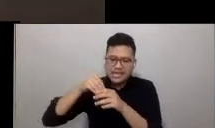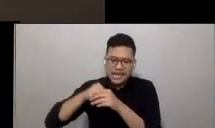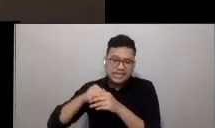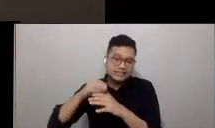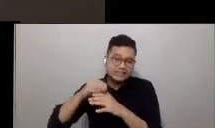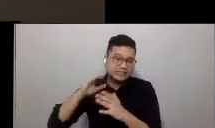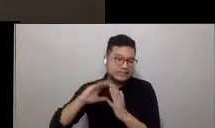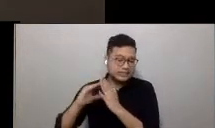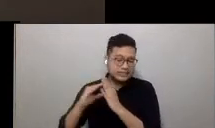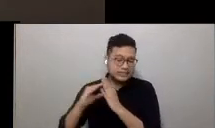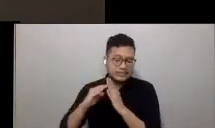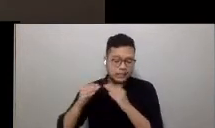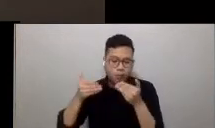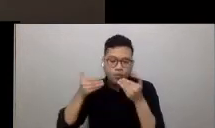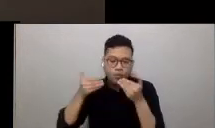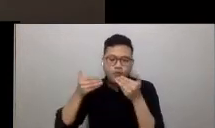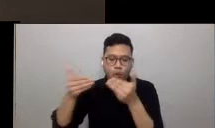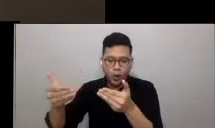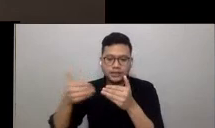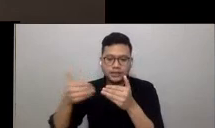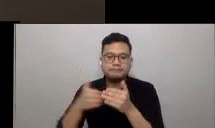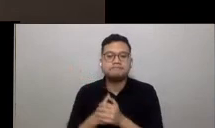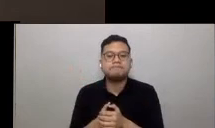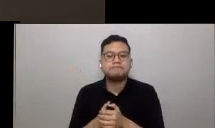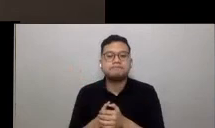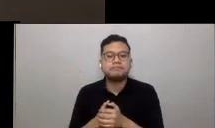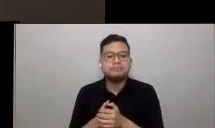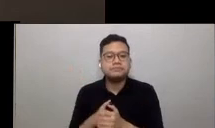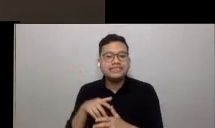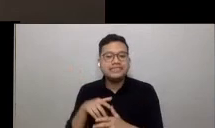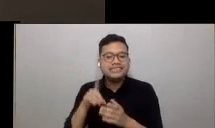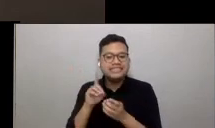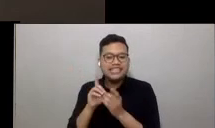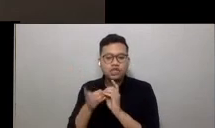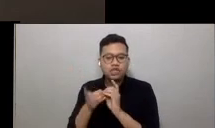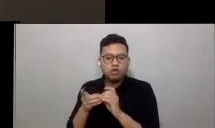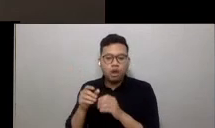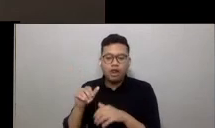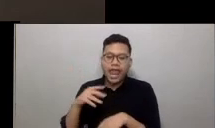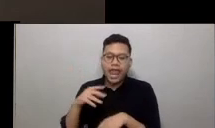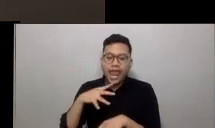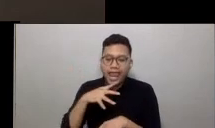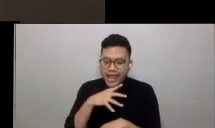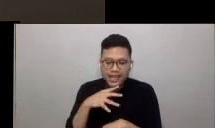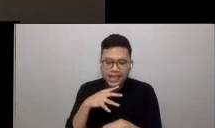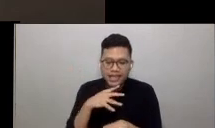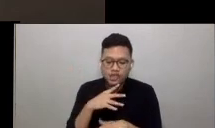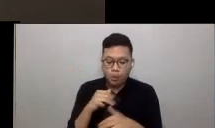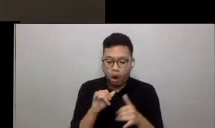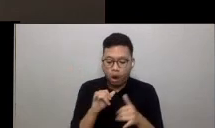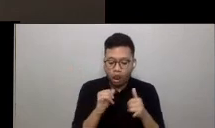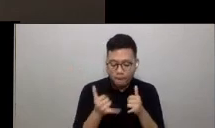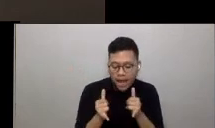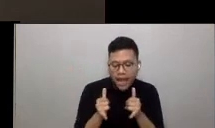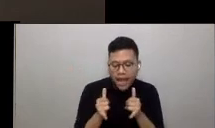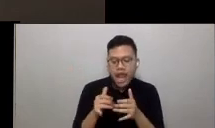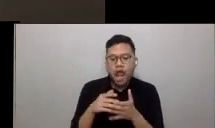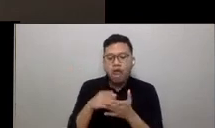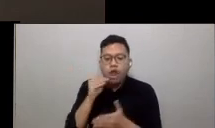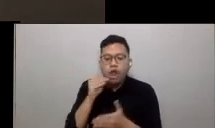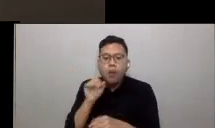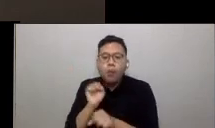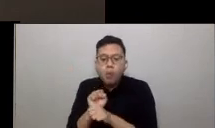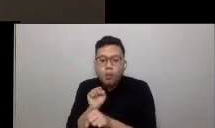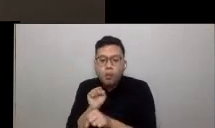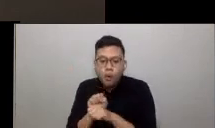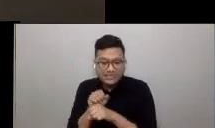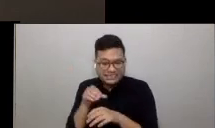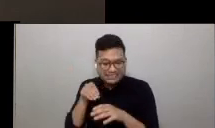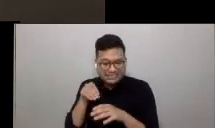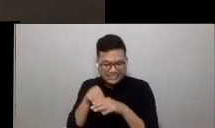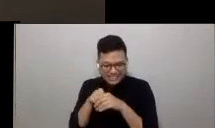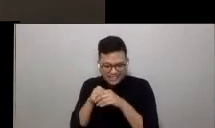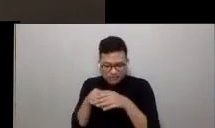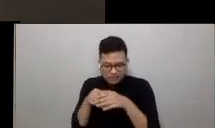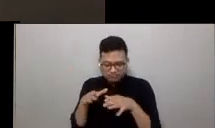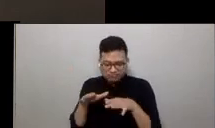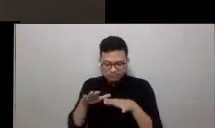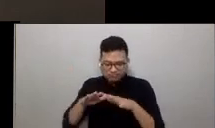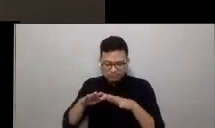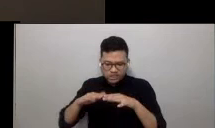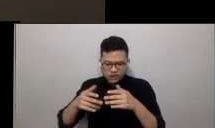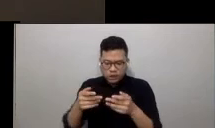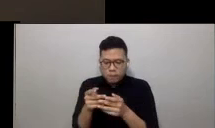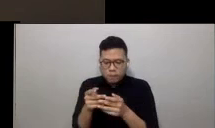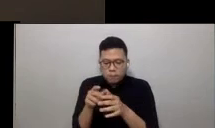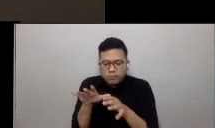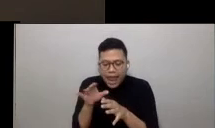The digital age that allows us to work, learn and play from the comfort of our increasingly spatially constrained